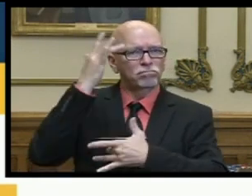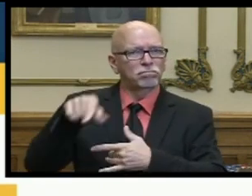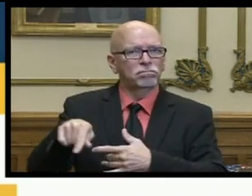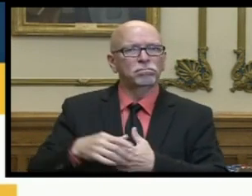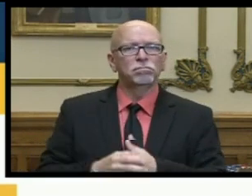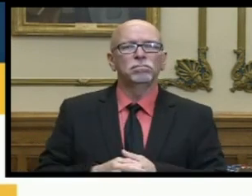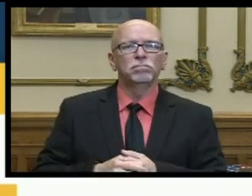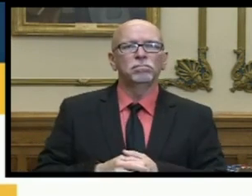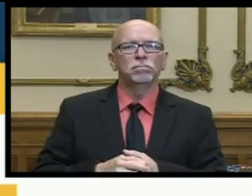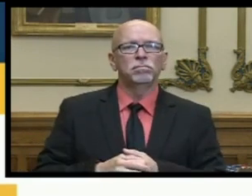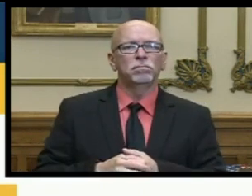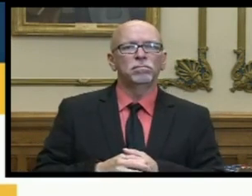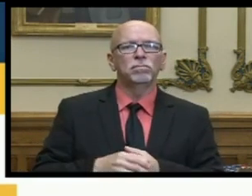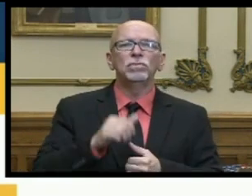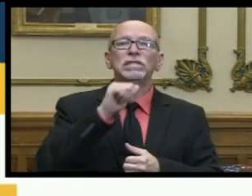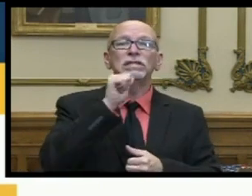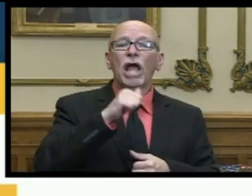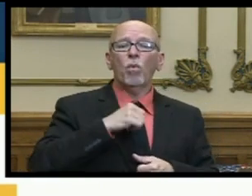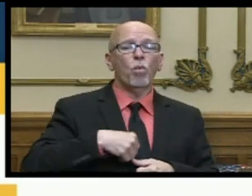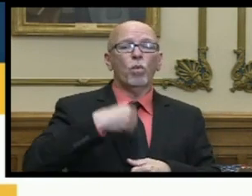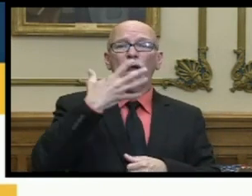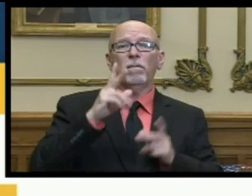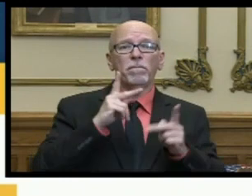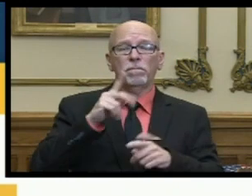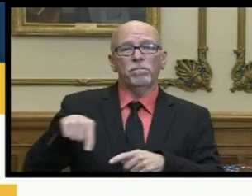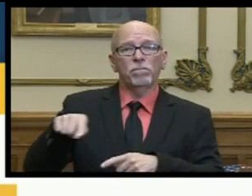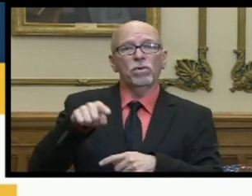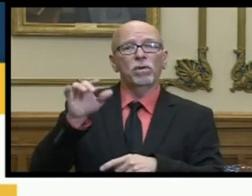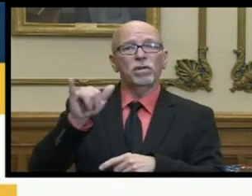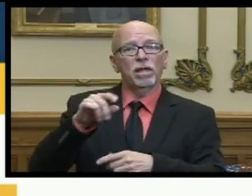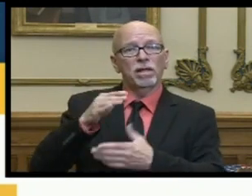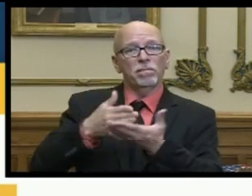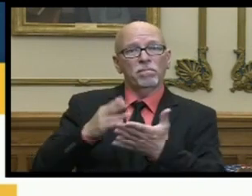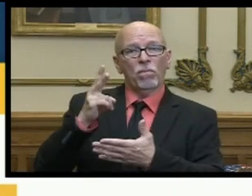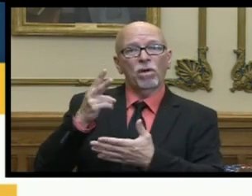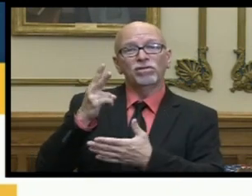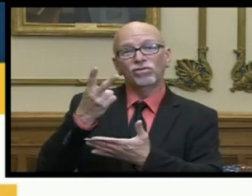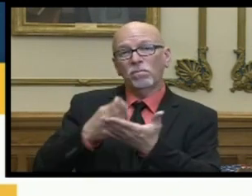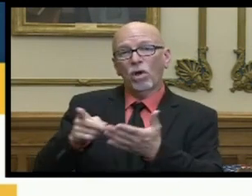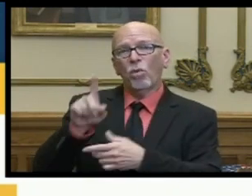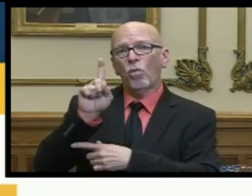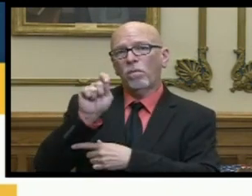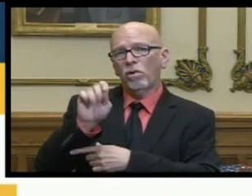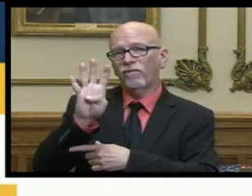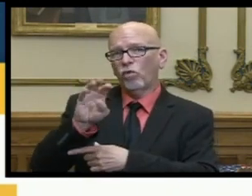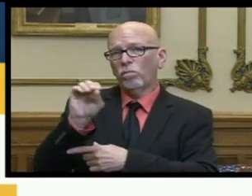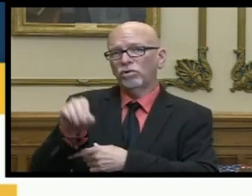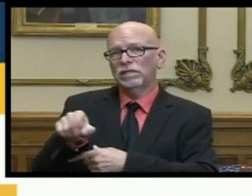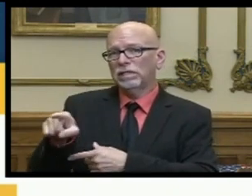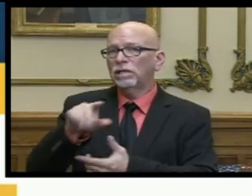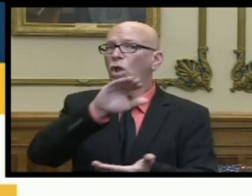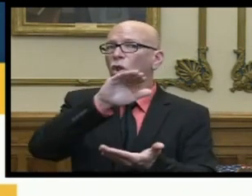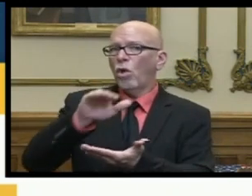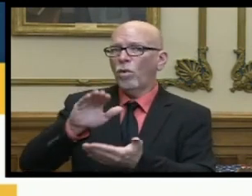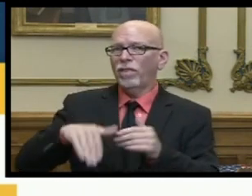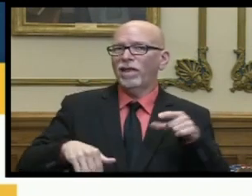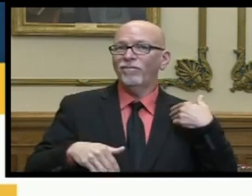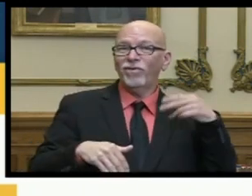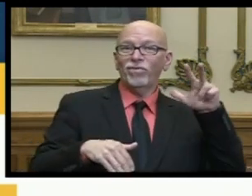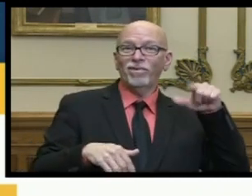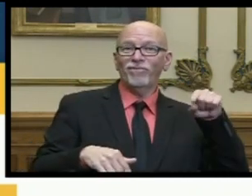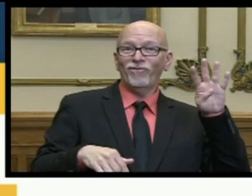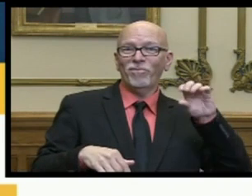for non-whites the active infection rate in wave two was 1.4 percent which was lower than the 3